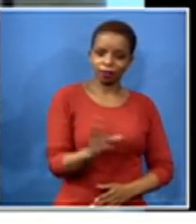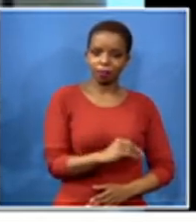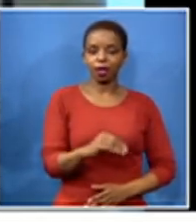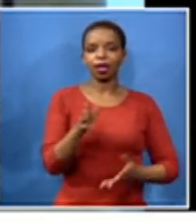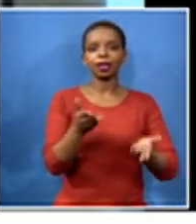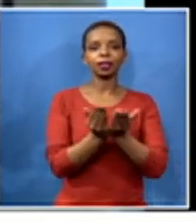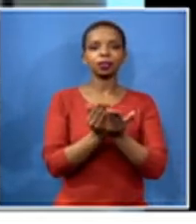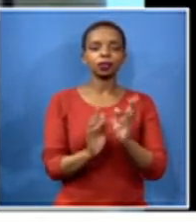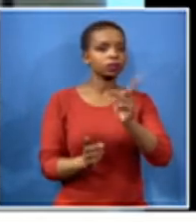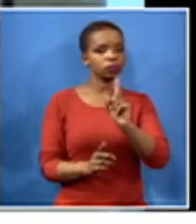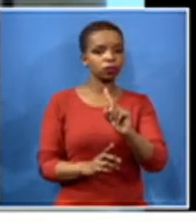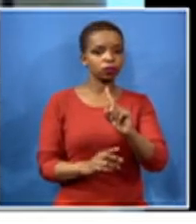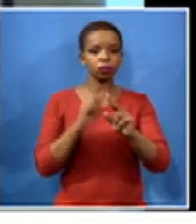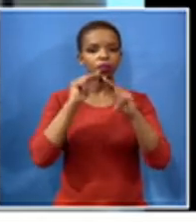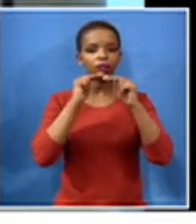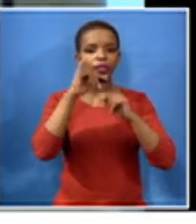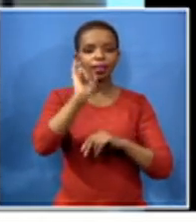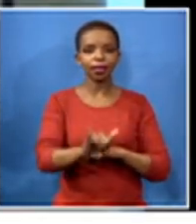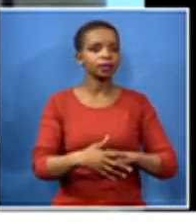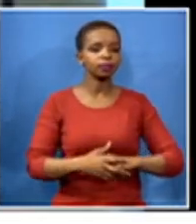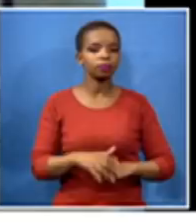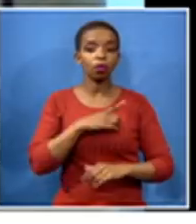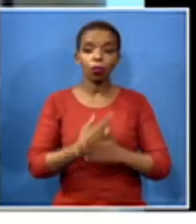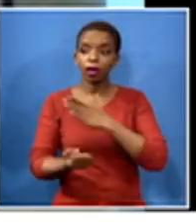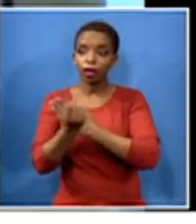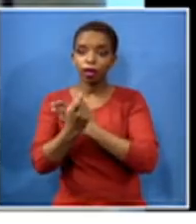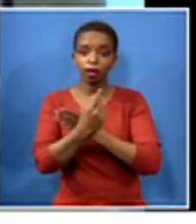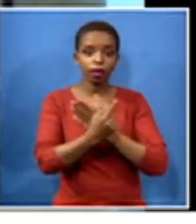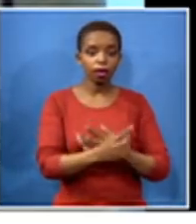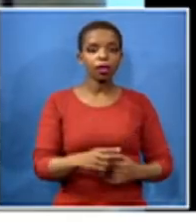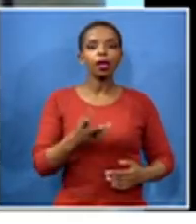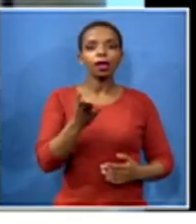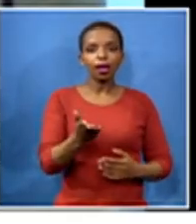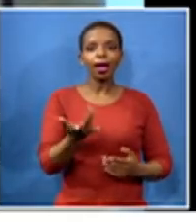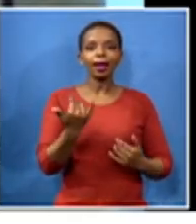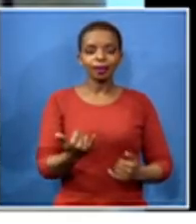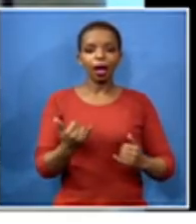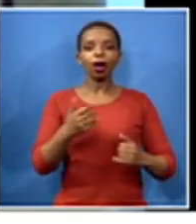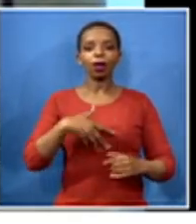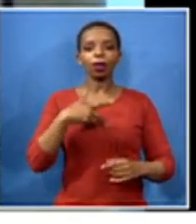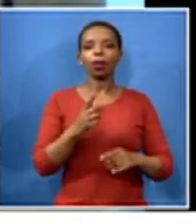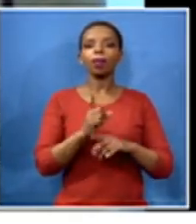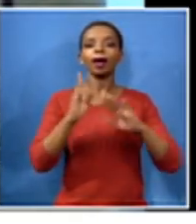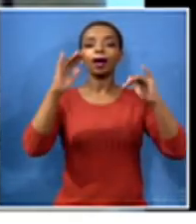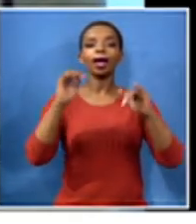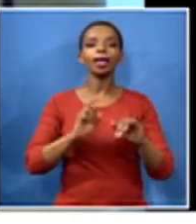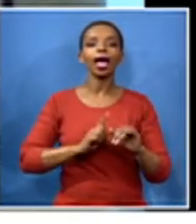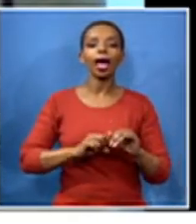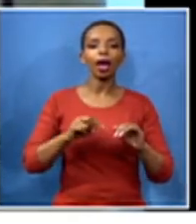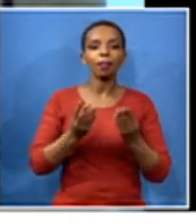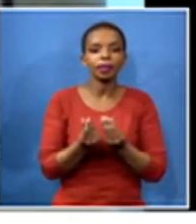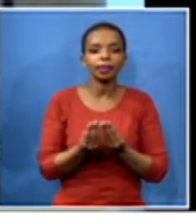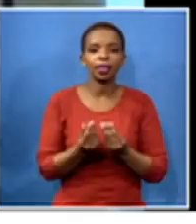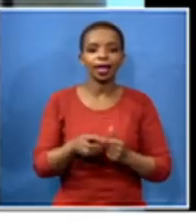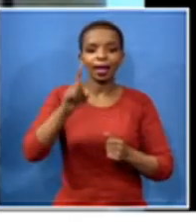the cleanliness of the premises and that has to now do with the regular supply of materials to ensure that the premises are being